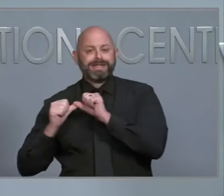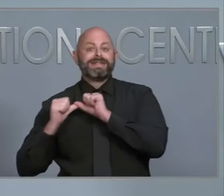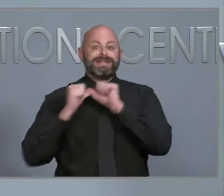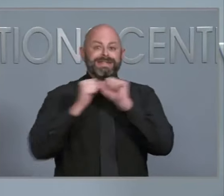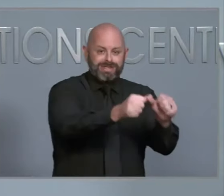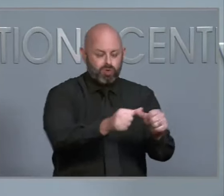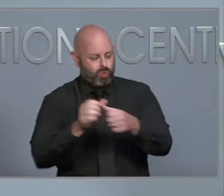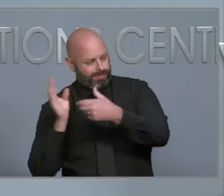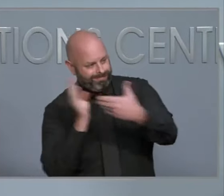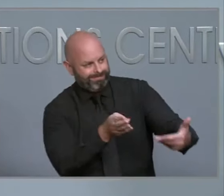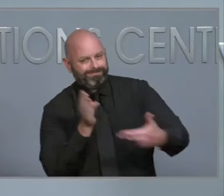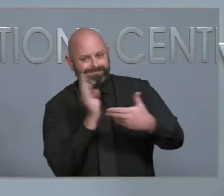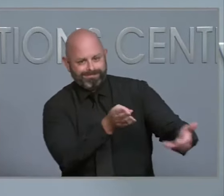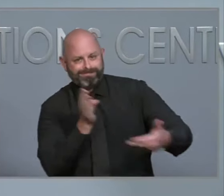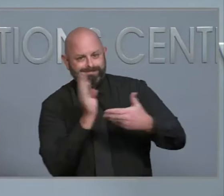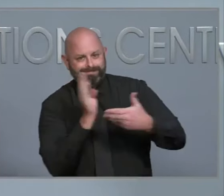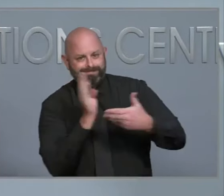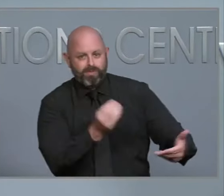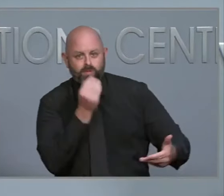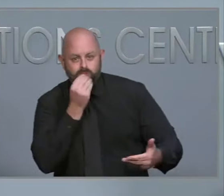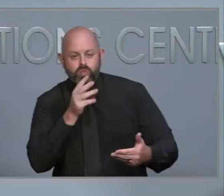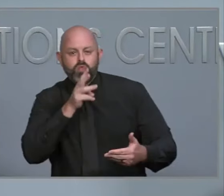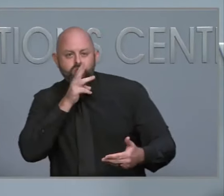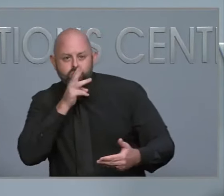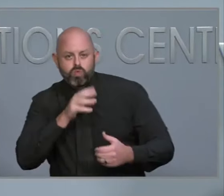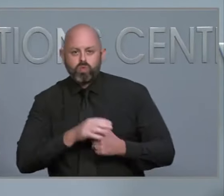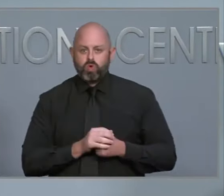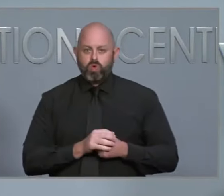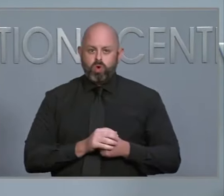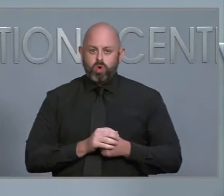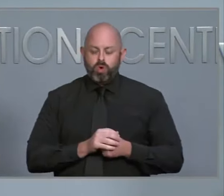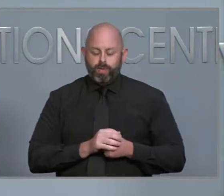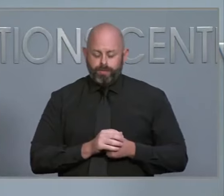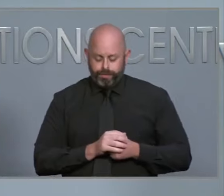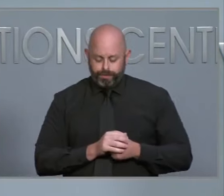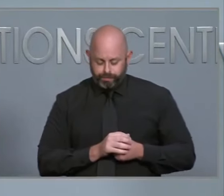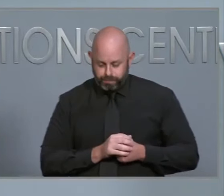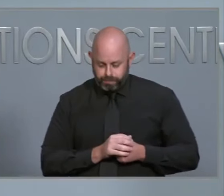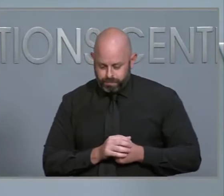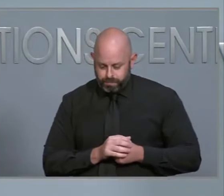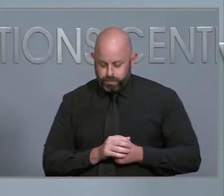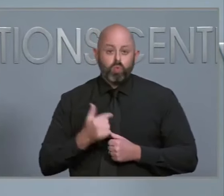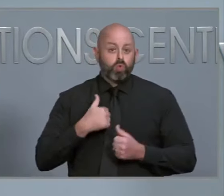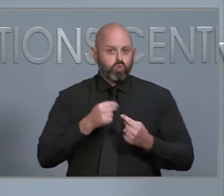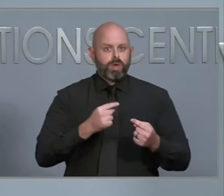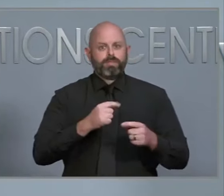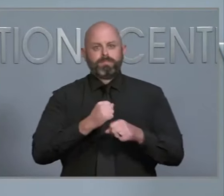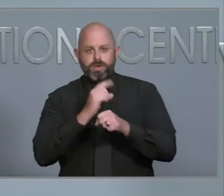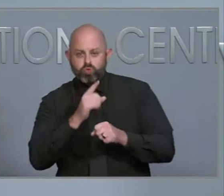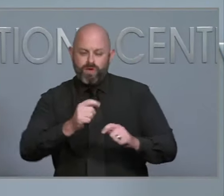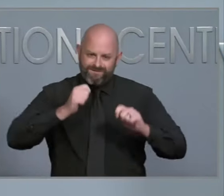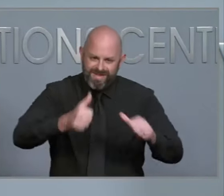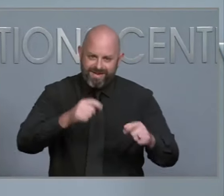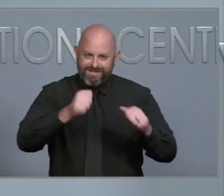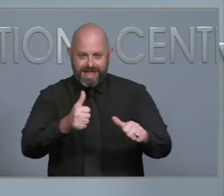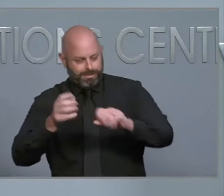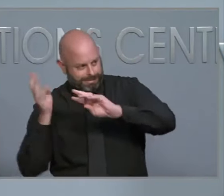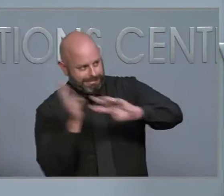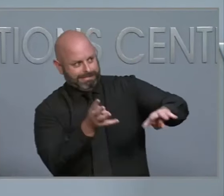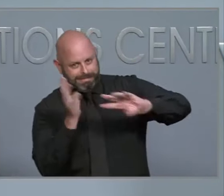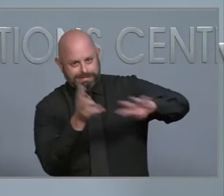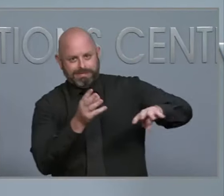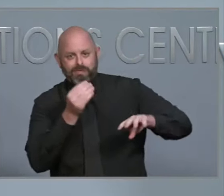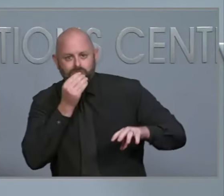today, we are looking at multiple avenues to surge commodities into these impacted areas. We know there are a number that are still that have